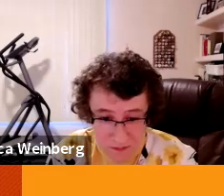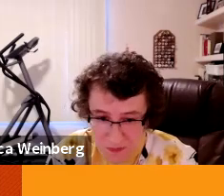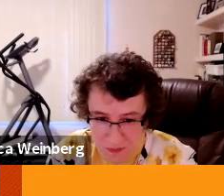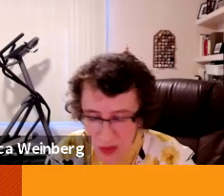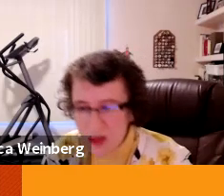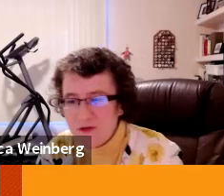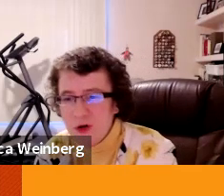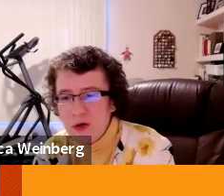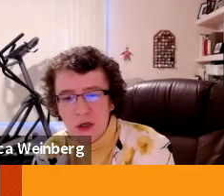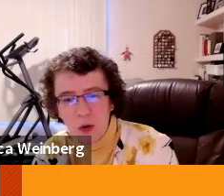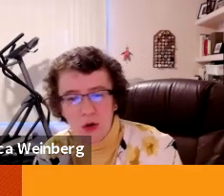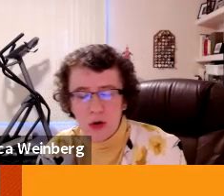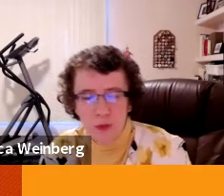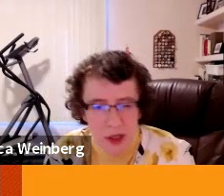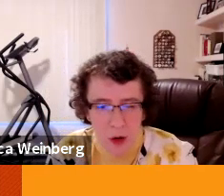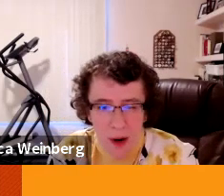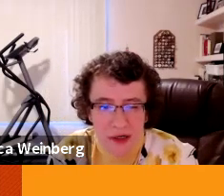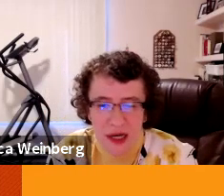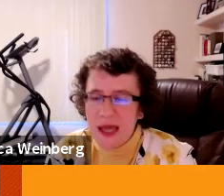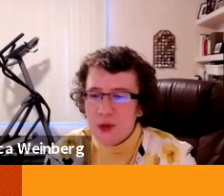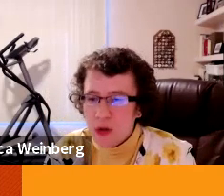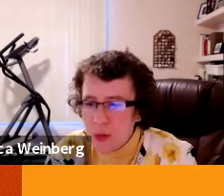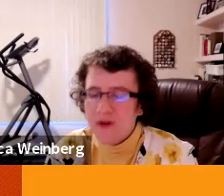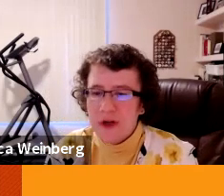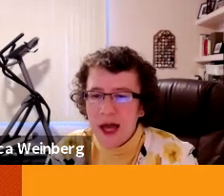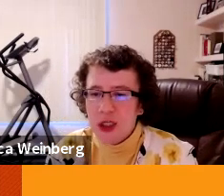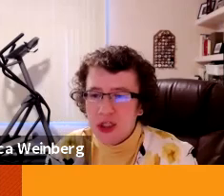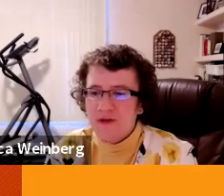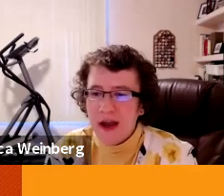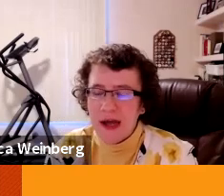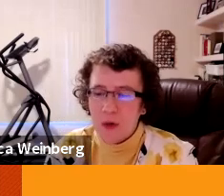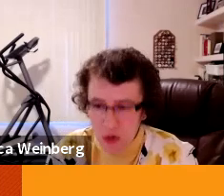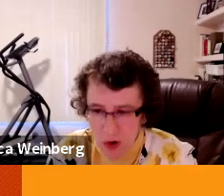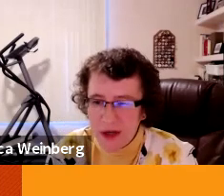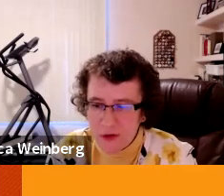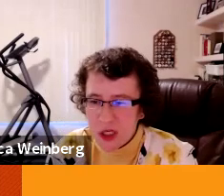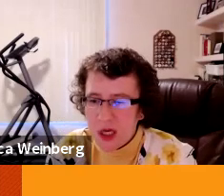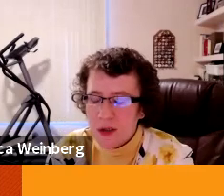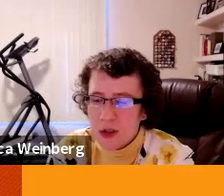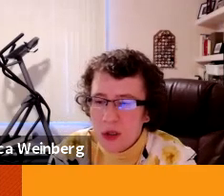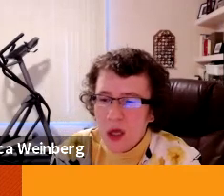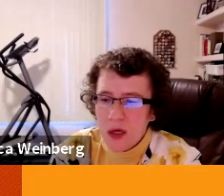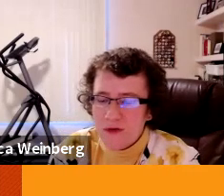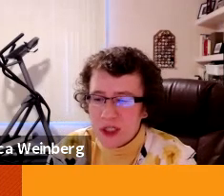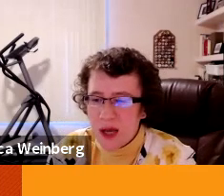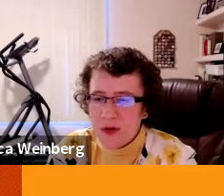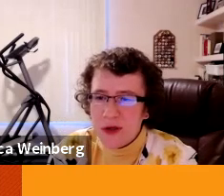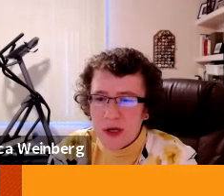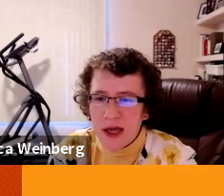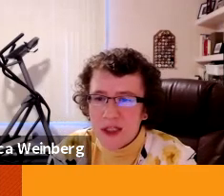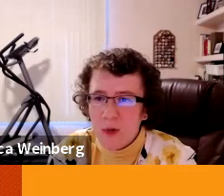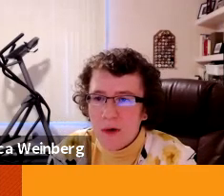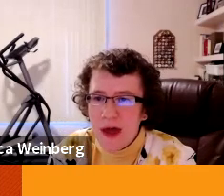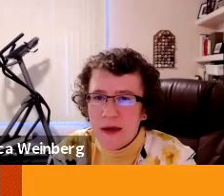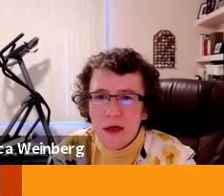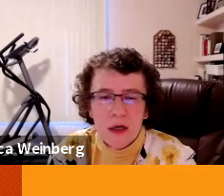if you you know google your political party names or your board of elections and you find out who's running for city council for example then